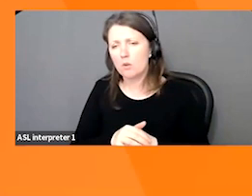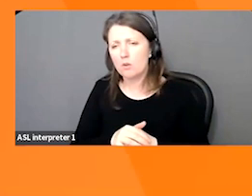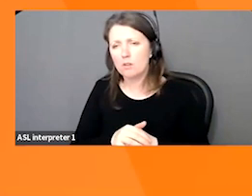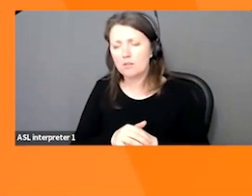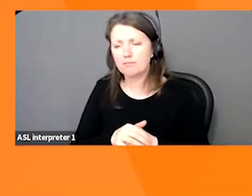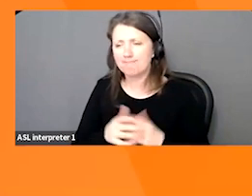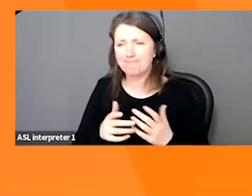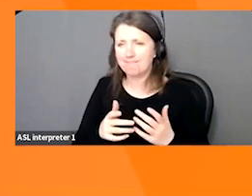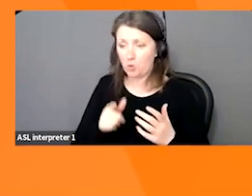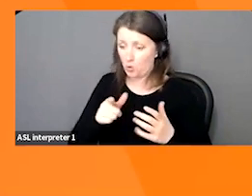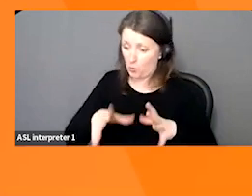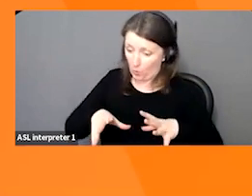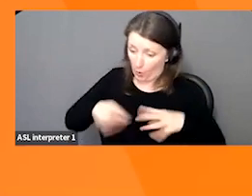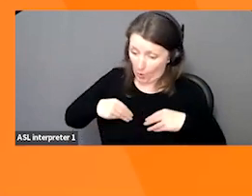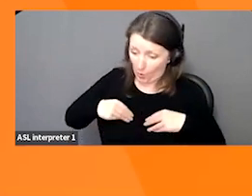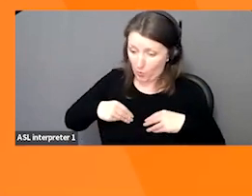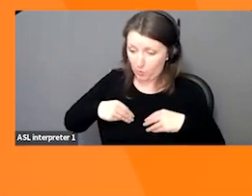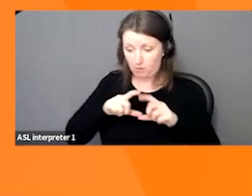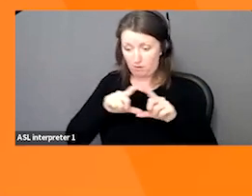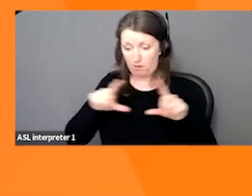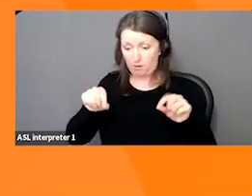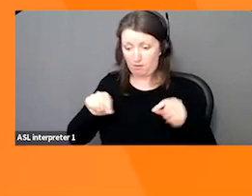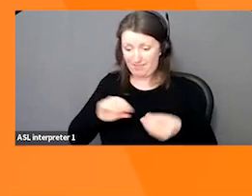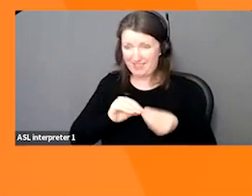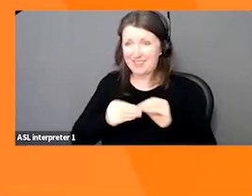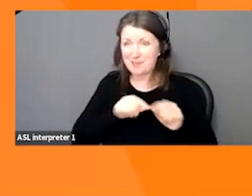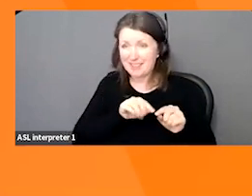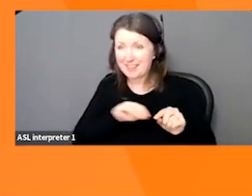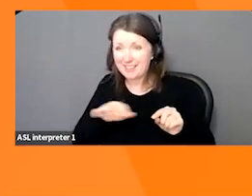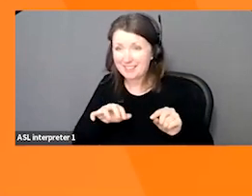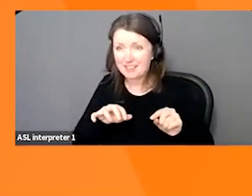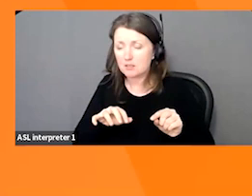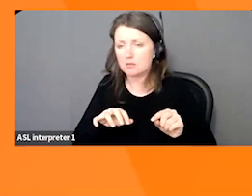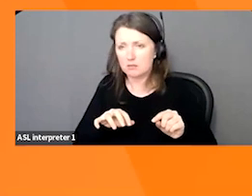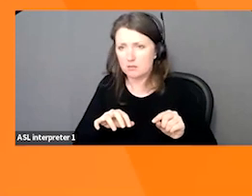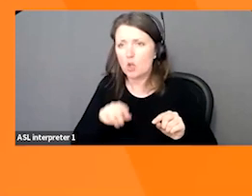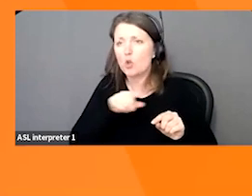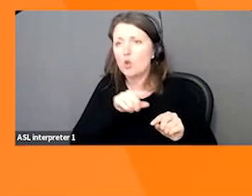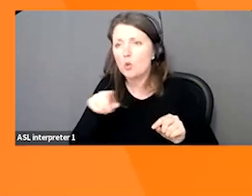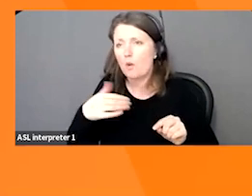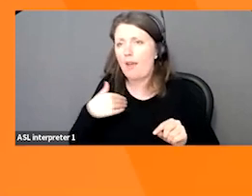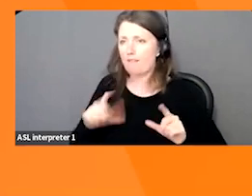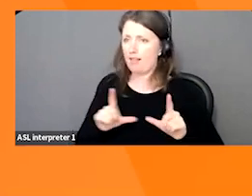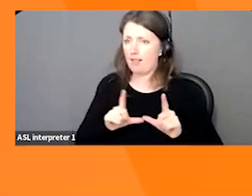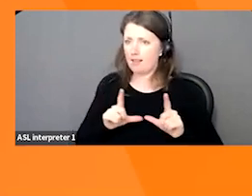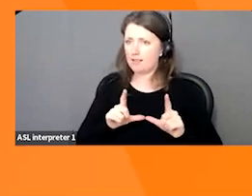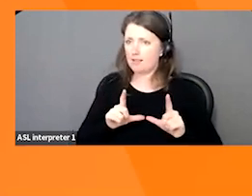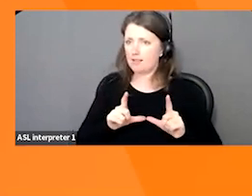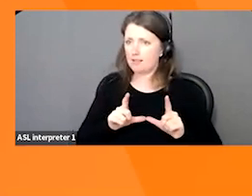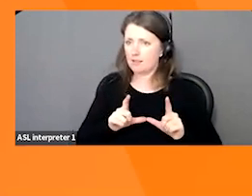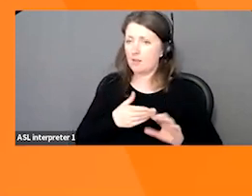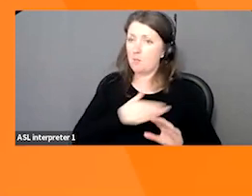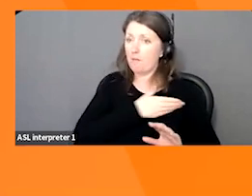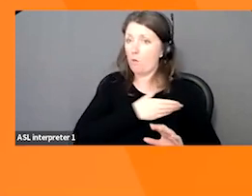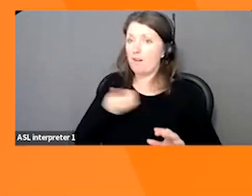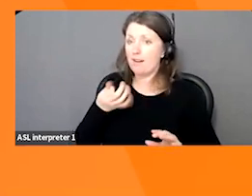owns the barcode. You have a license to use that barcode. It used to be before 1997, you used